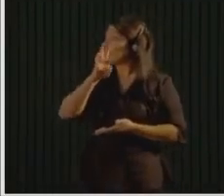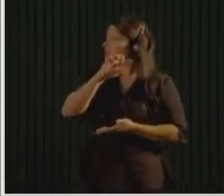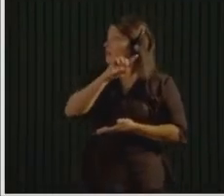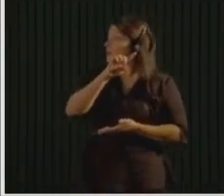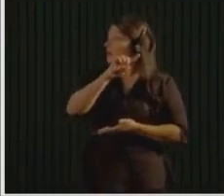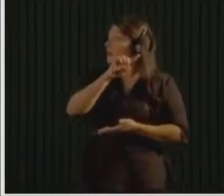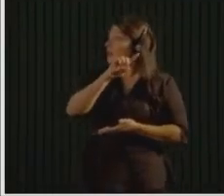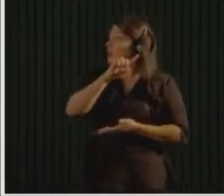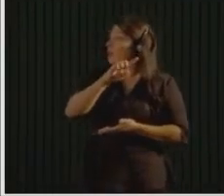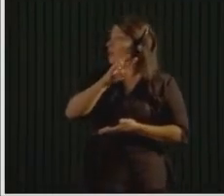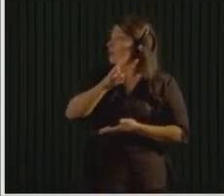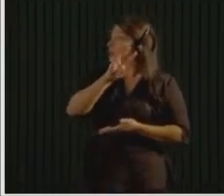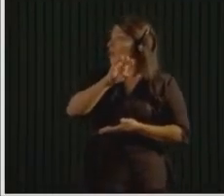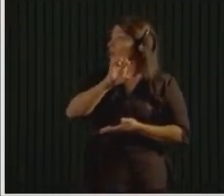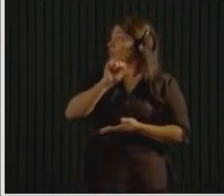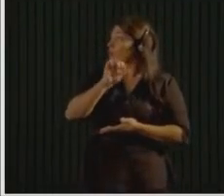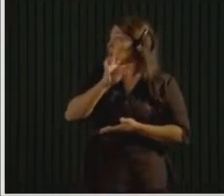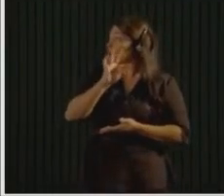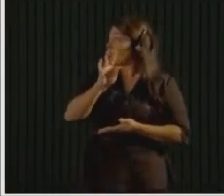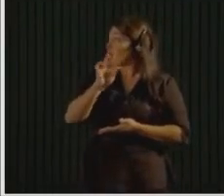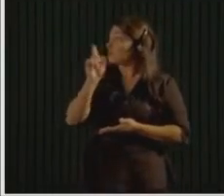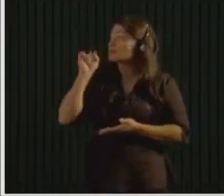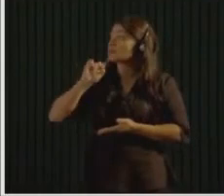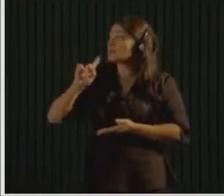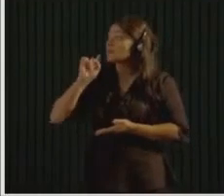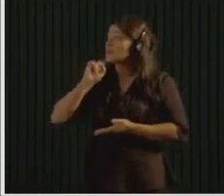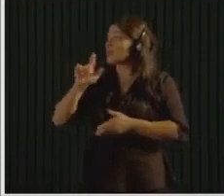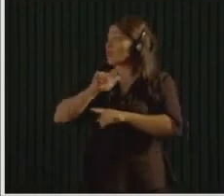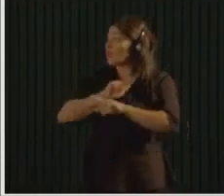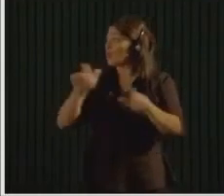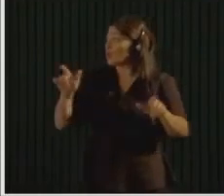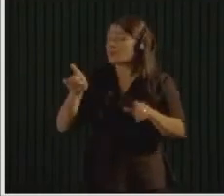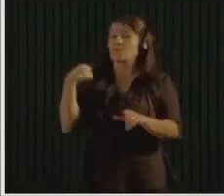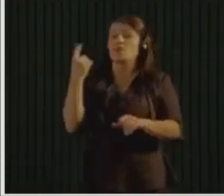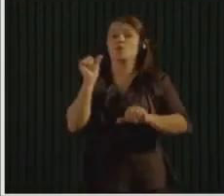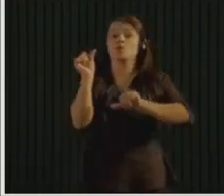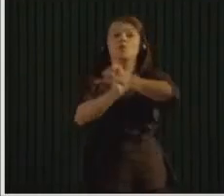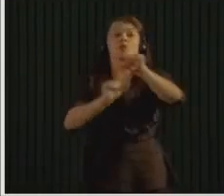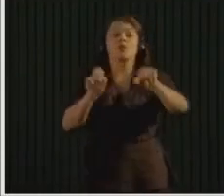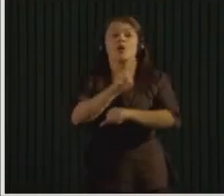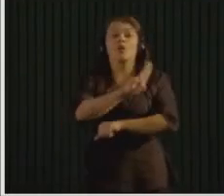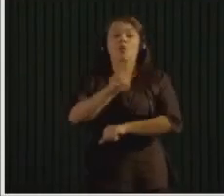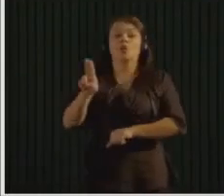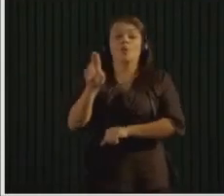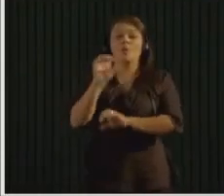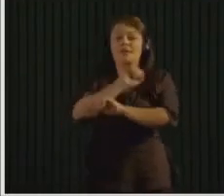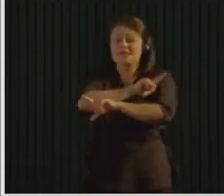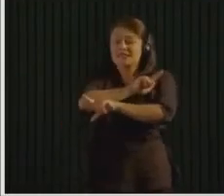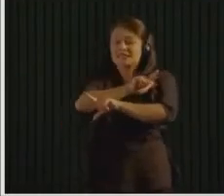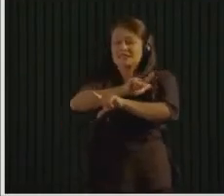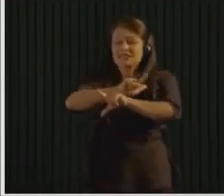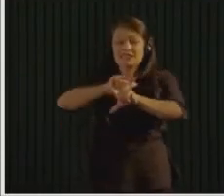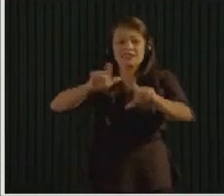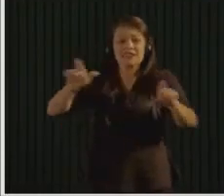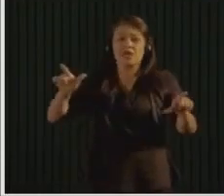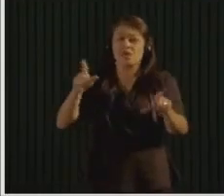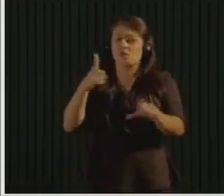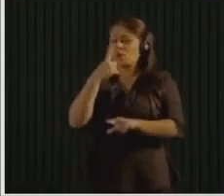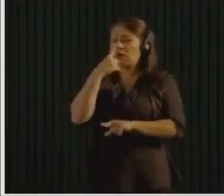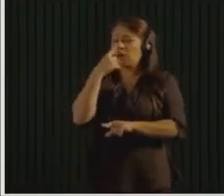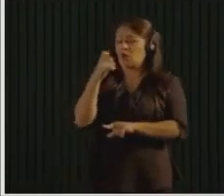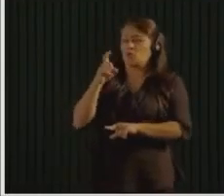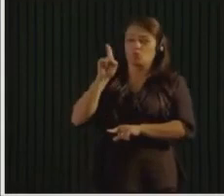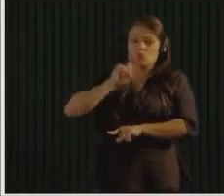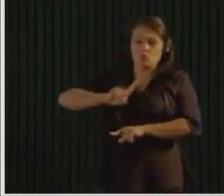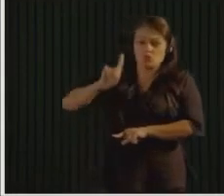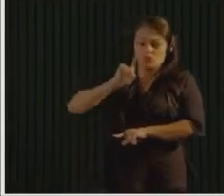We decided to change our name to Zero Waste USA in 2014. And that was because we were part of an